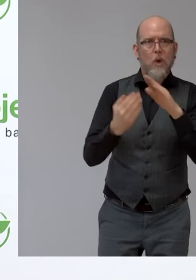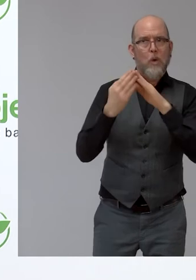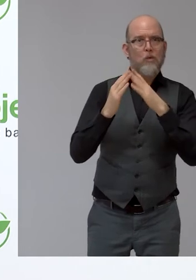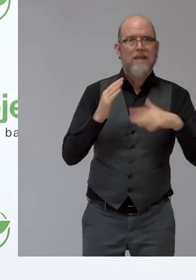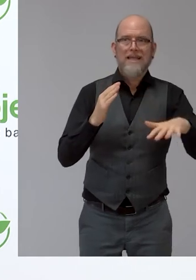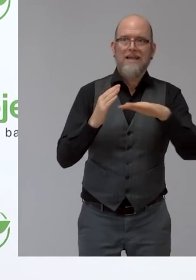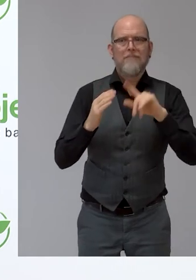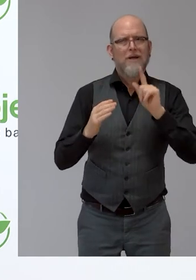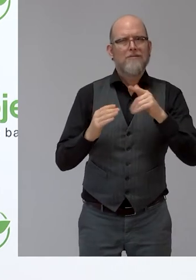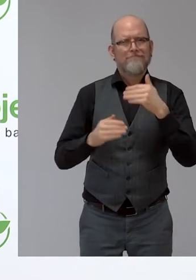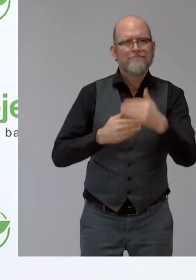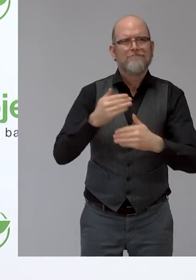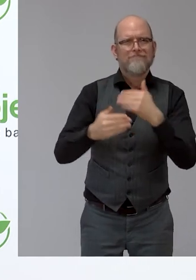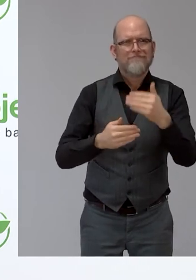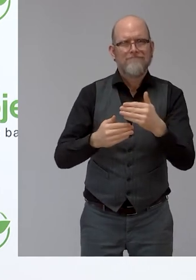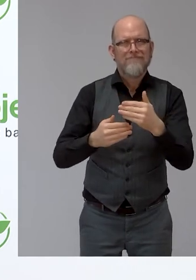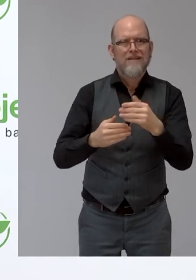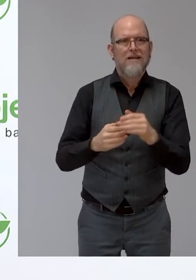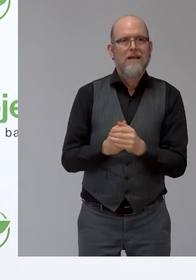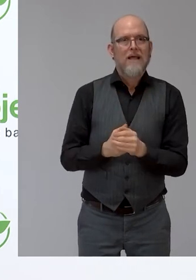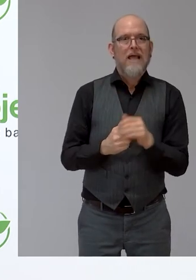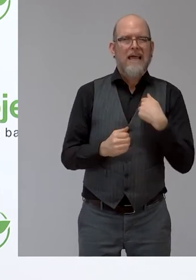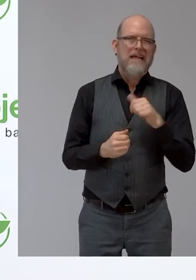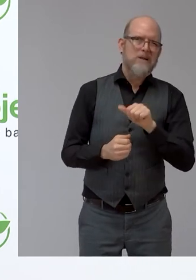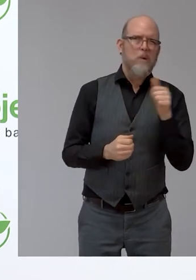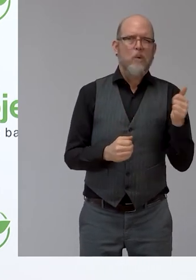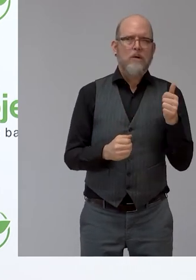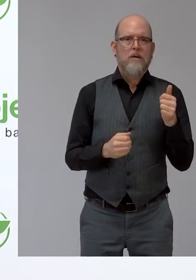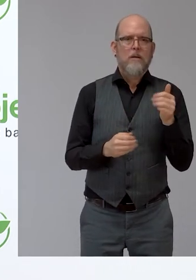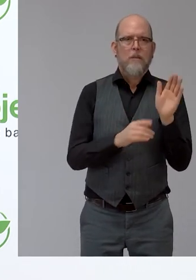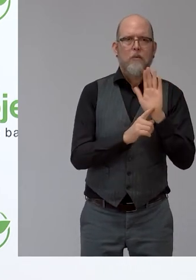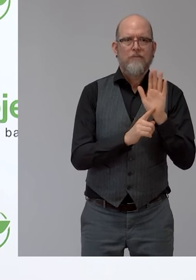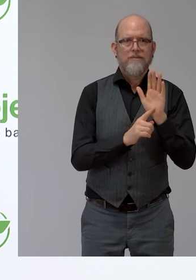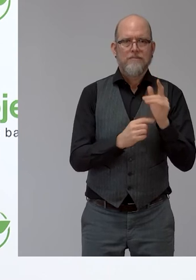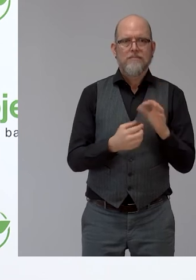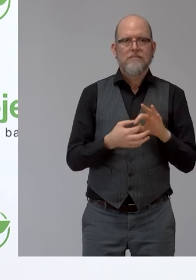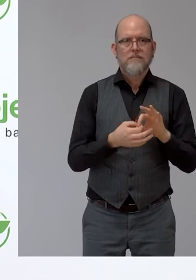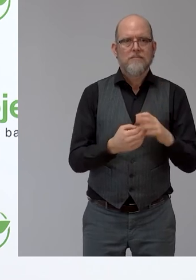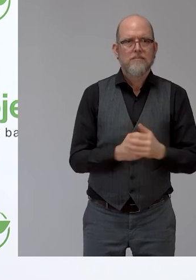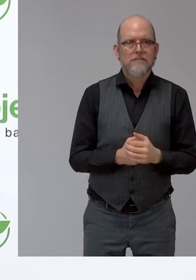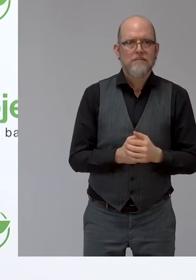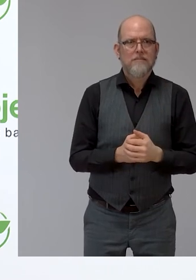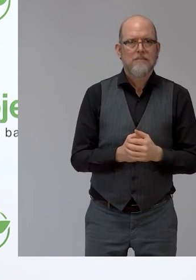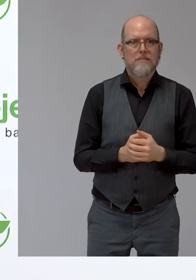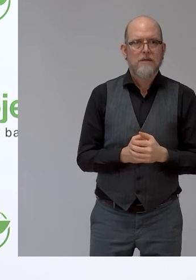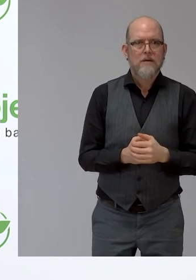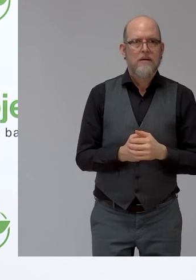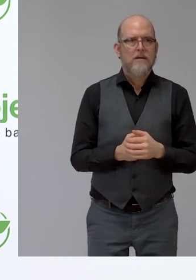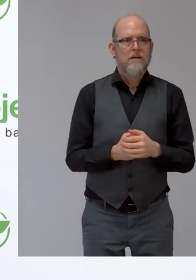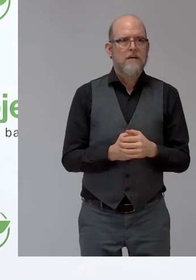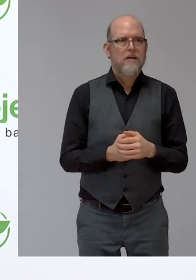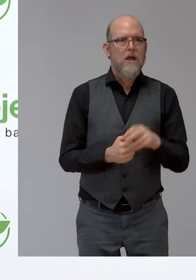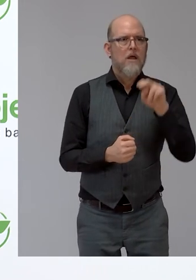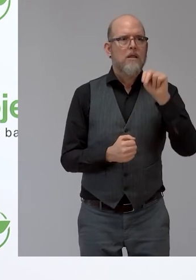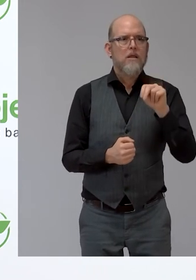It's again a different approach to the same technology, this time from Drone Lab in Brazil. The project developed by Professor Renato